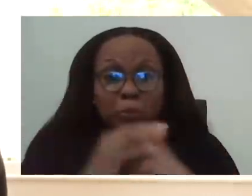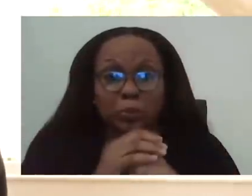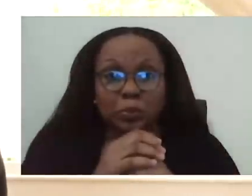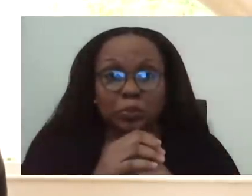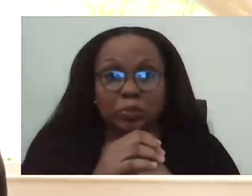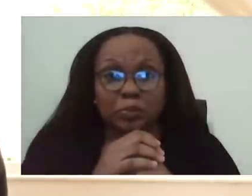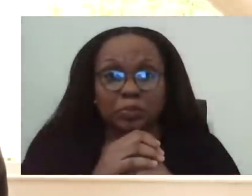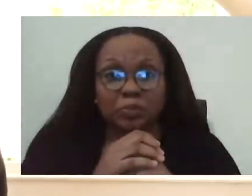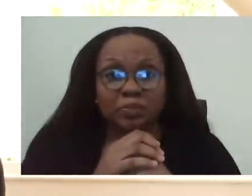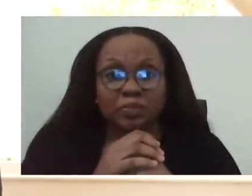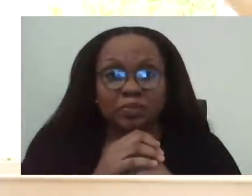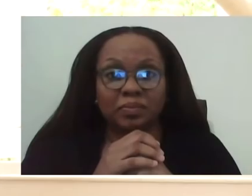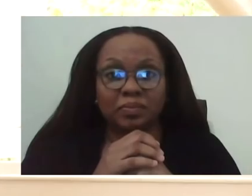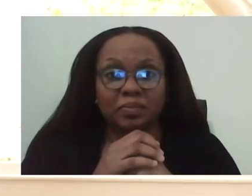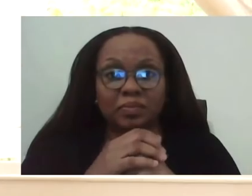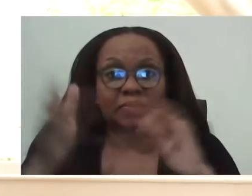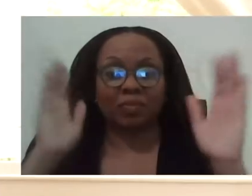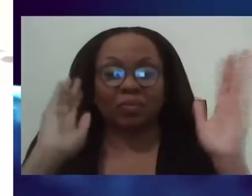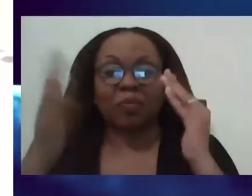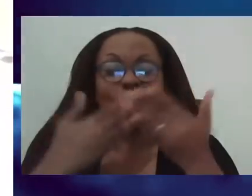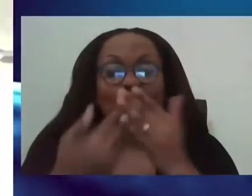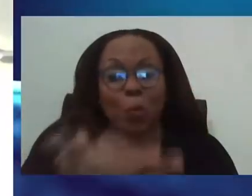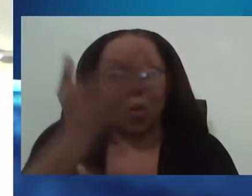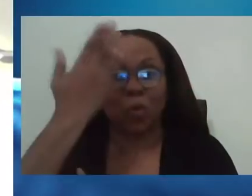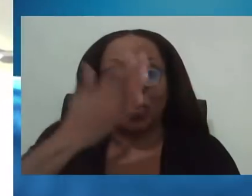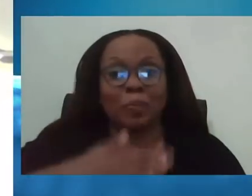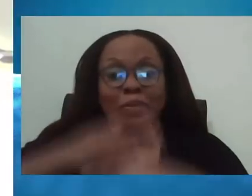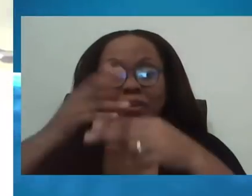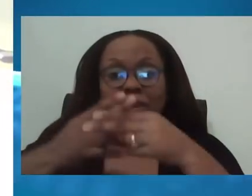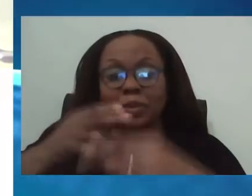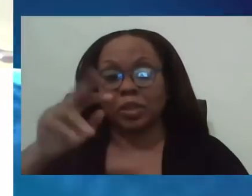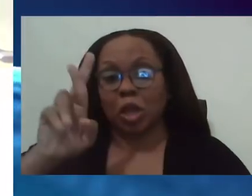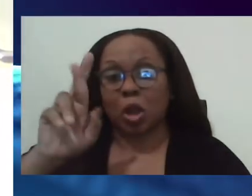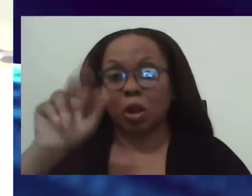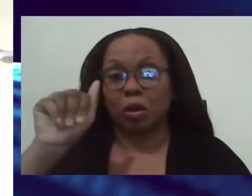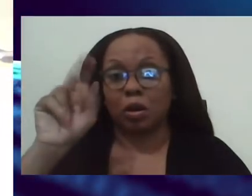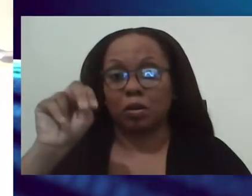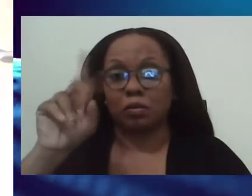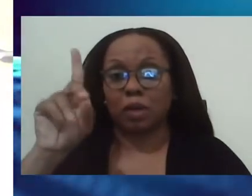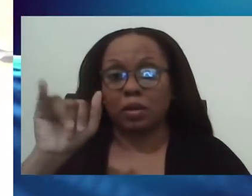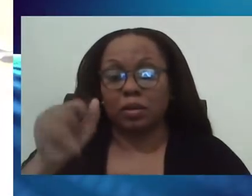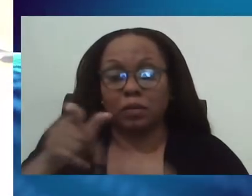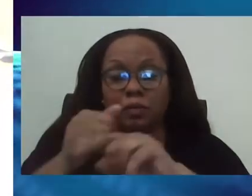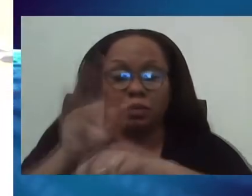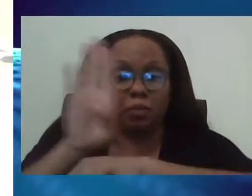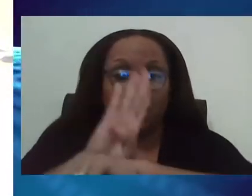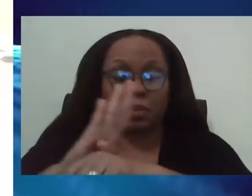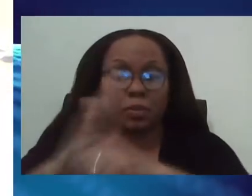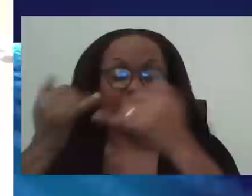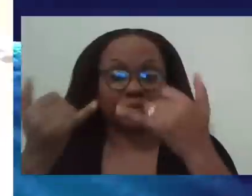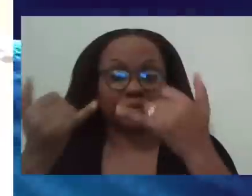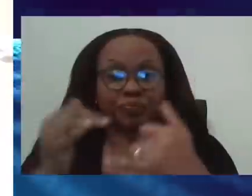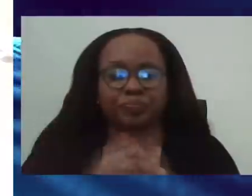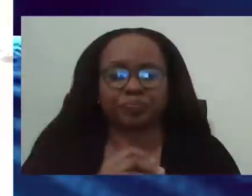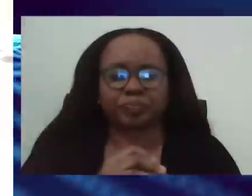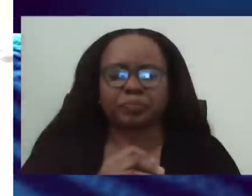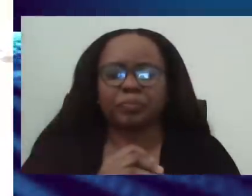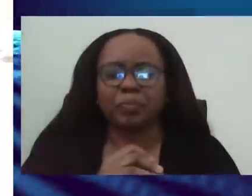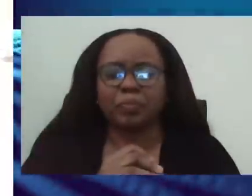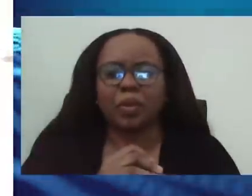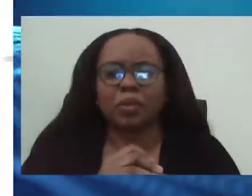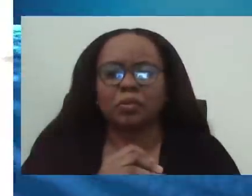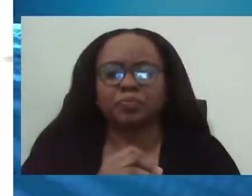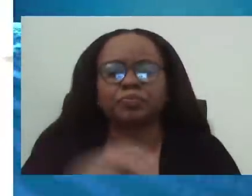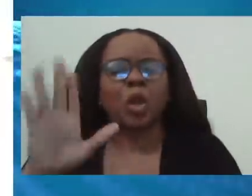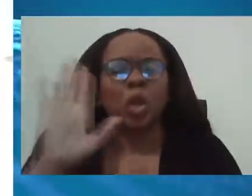Hey, good morning. Randy Bennett from Barbados today here. Based on your research and the trajectory, would you be in a position